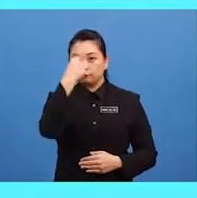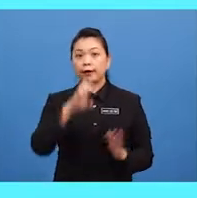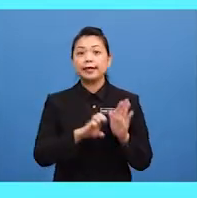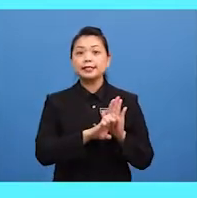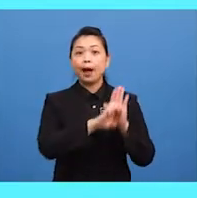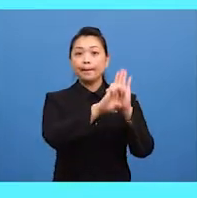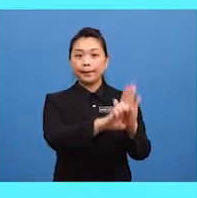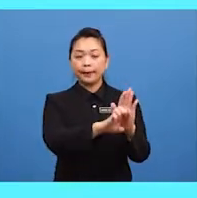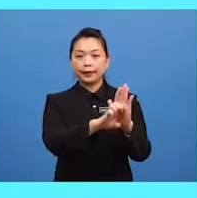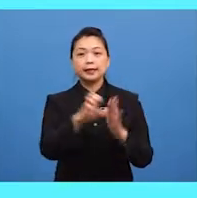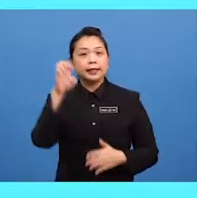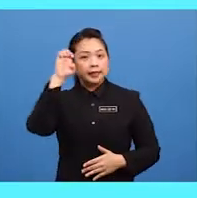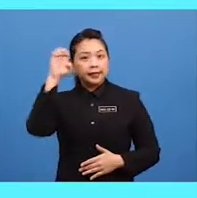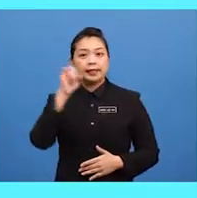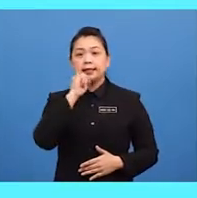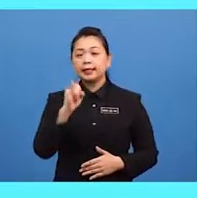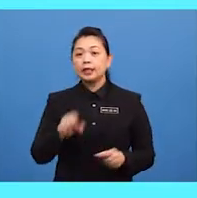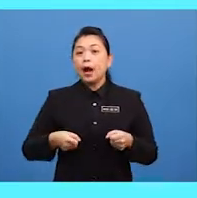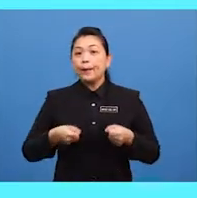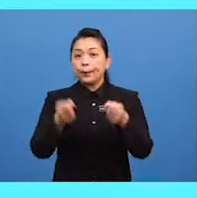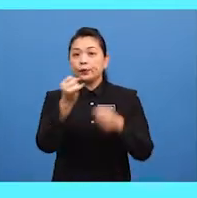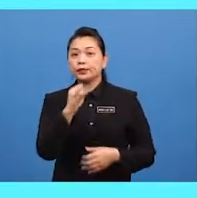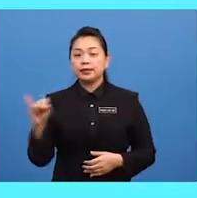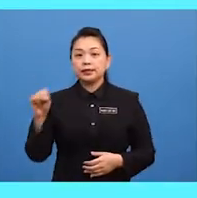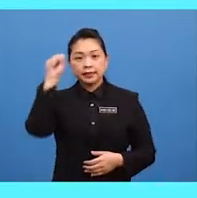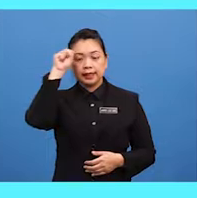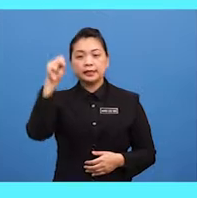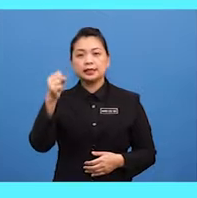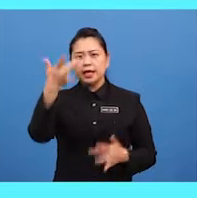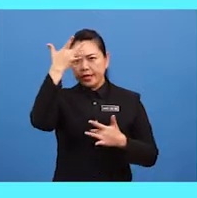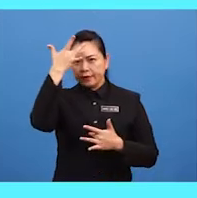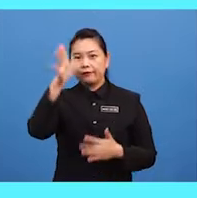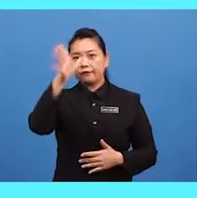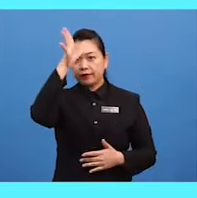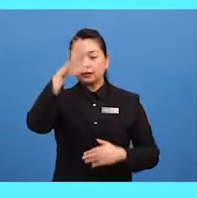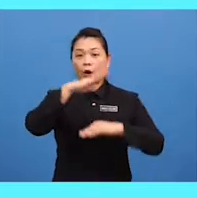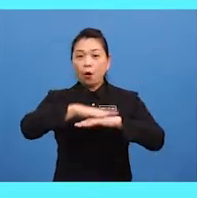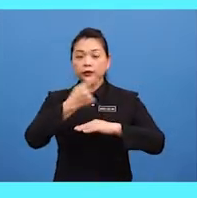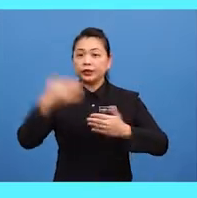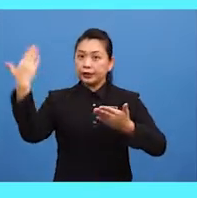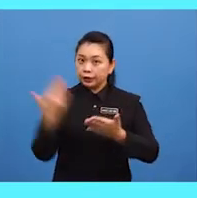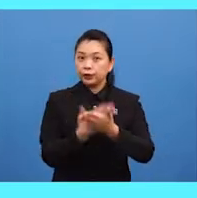he is pushing his ill father on the new wheelchair